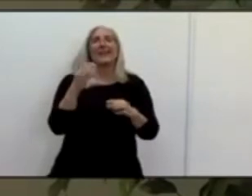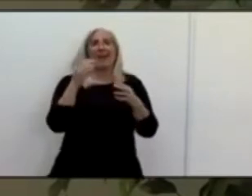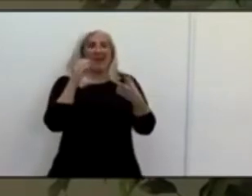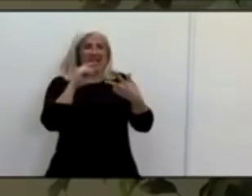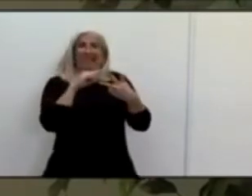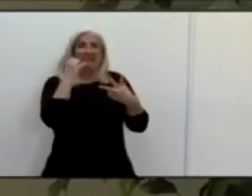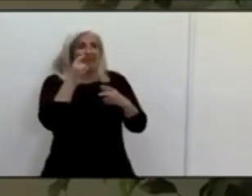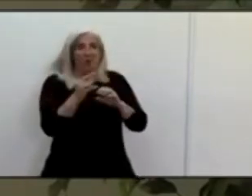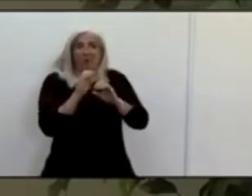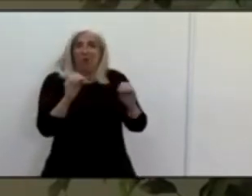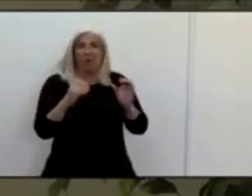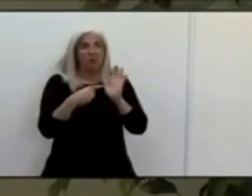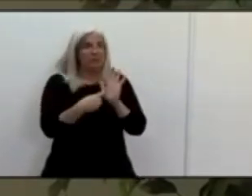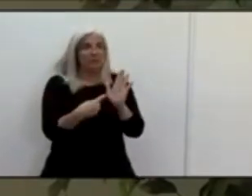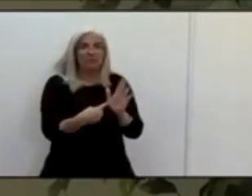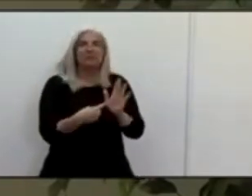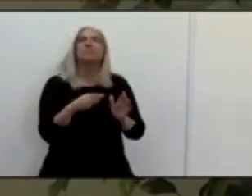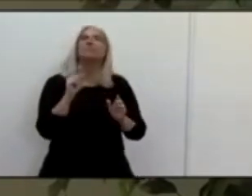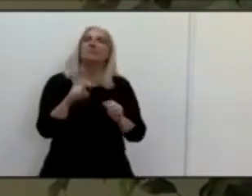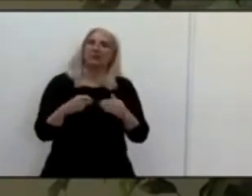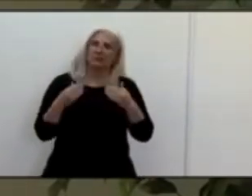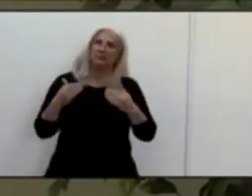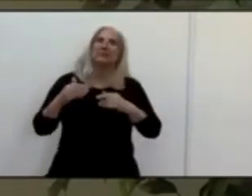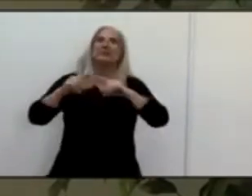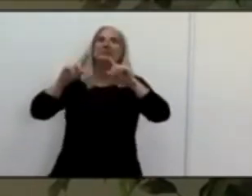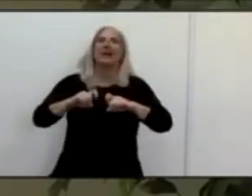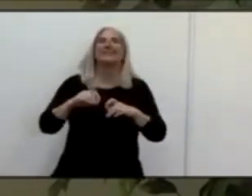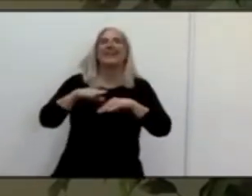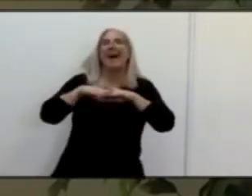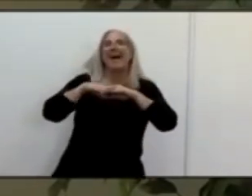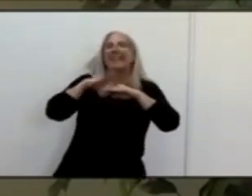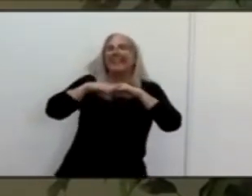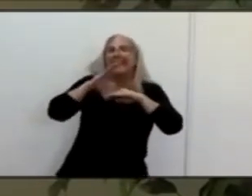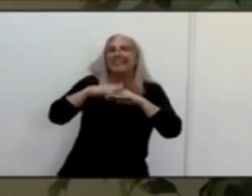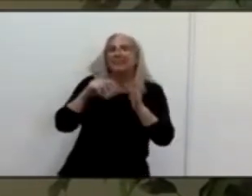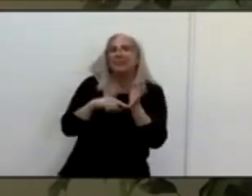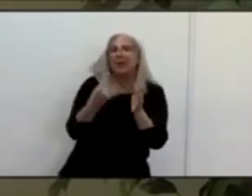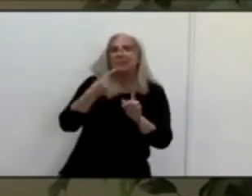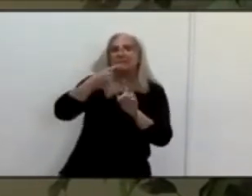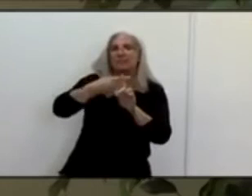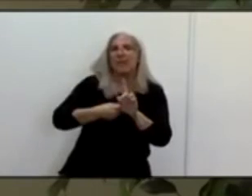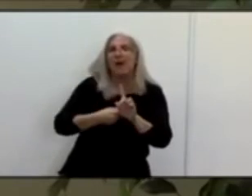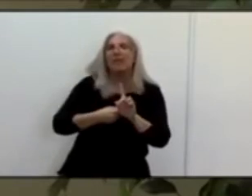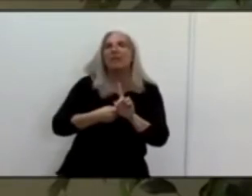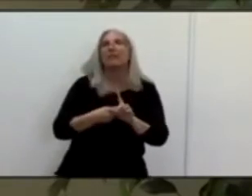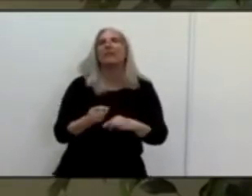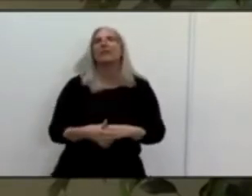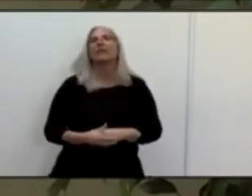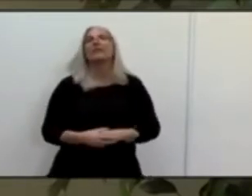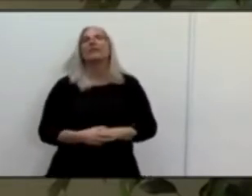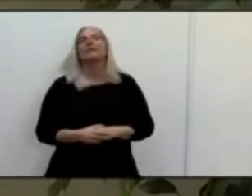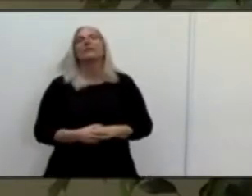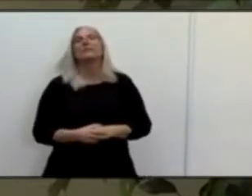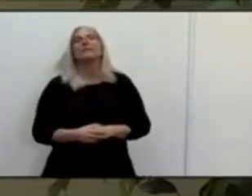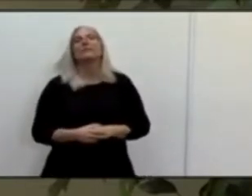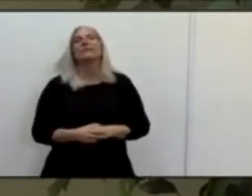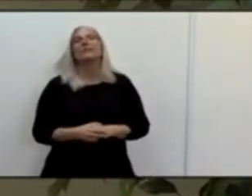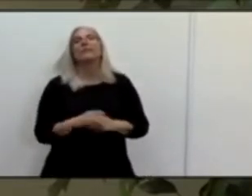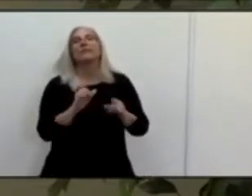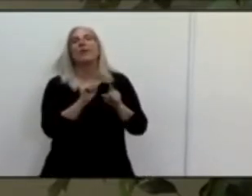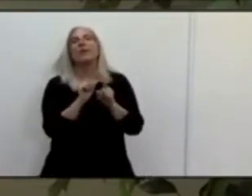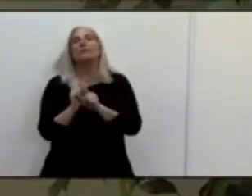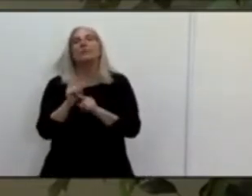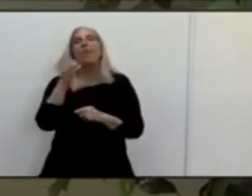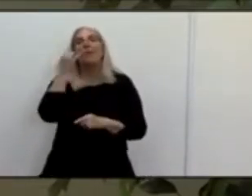test at least once a month. If you do more than that, no one's going to be mad at you. The second category is that if you have had contact or engagement